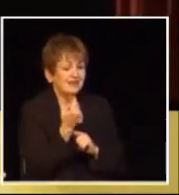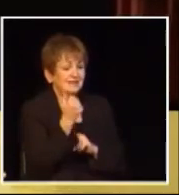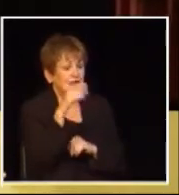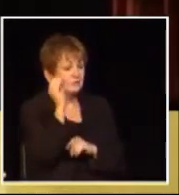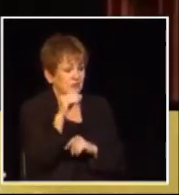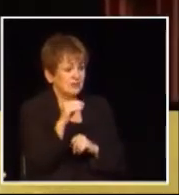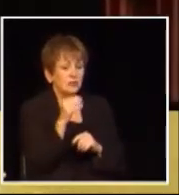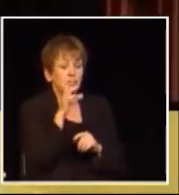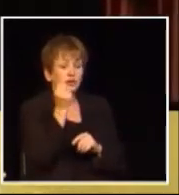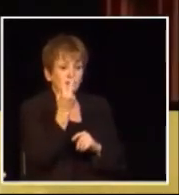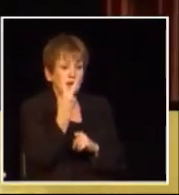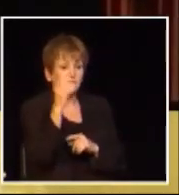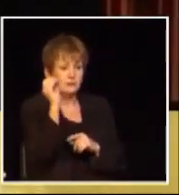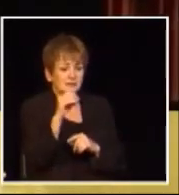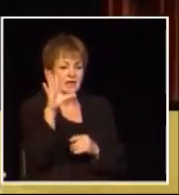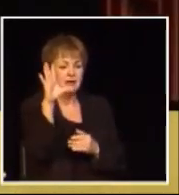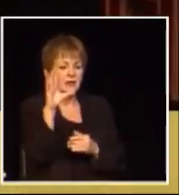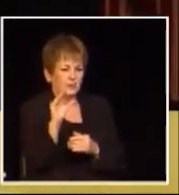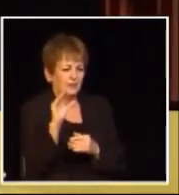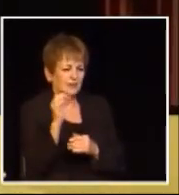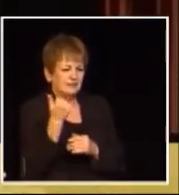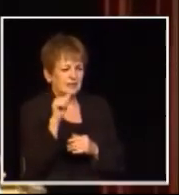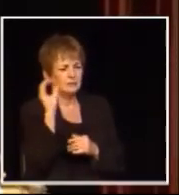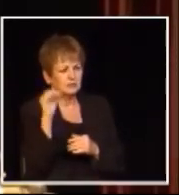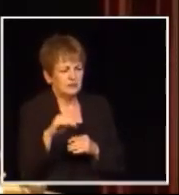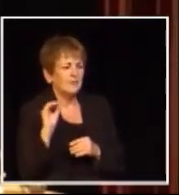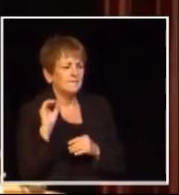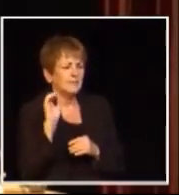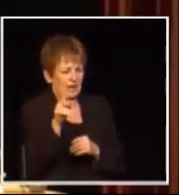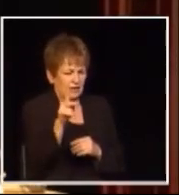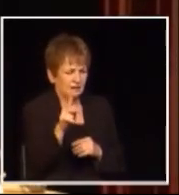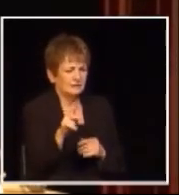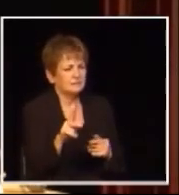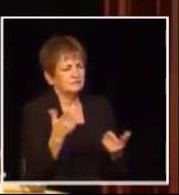going from 12% to 10% on the majority of goods